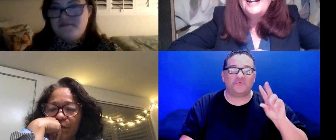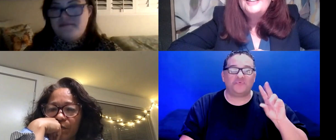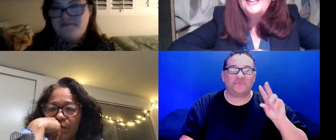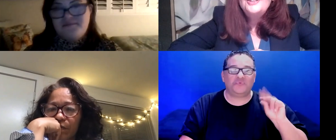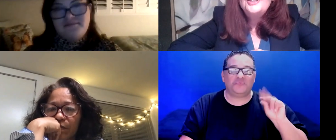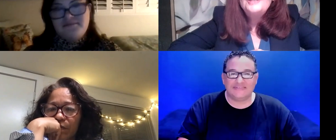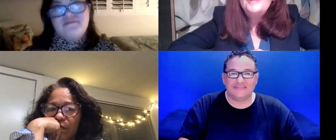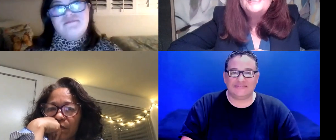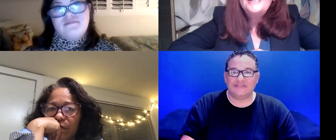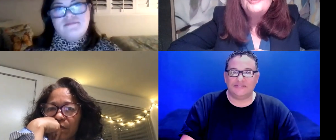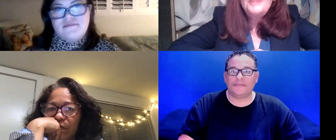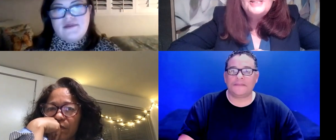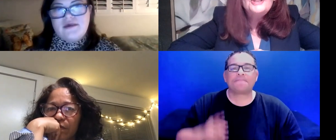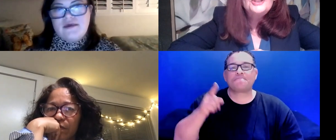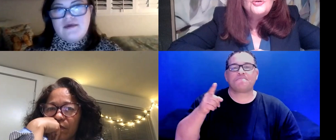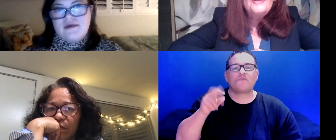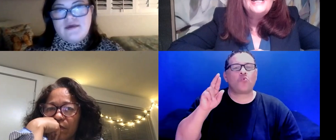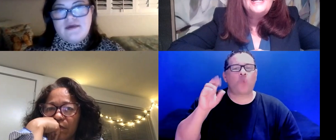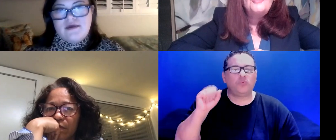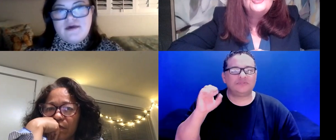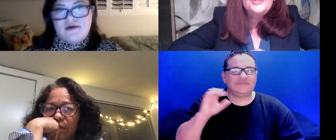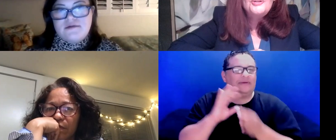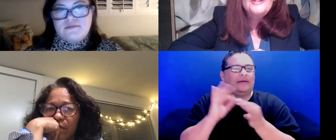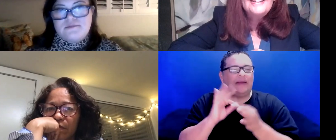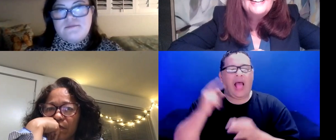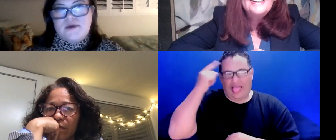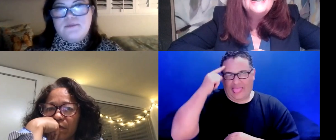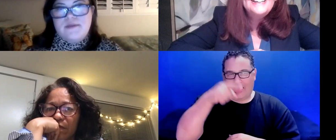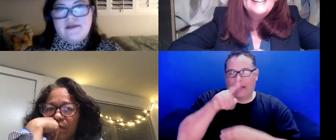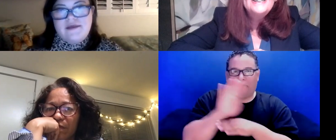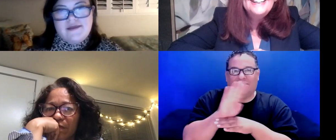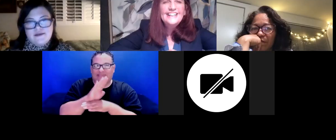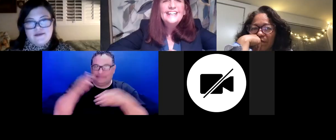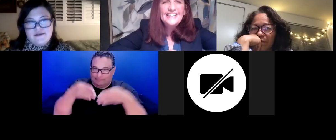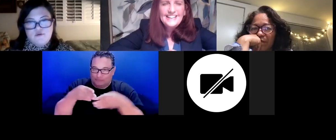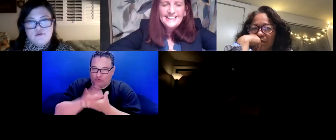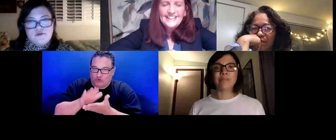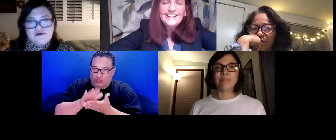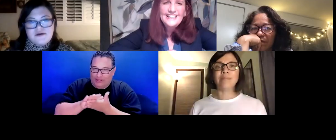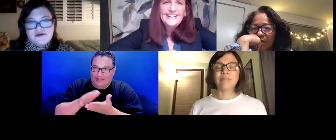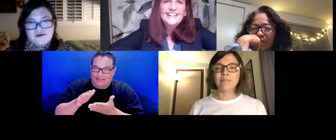I think she's busy. You're busy with school right now, aren't you? I'm busy with school.